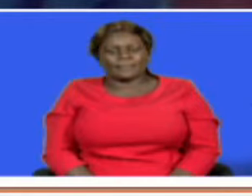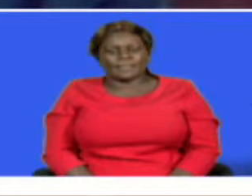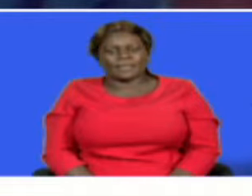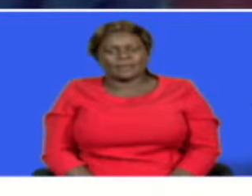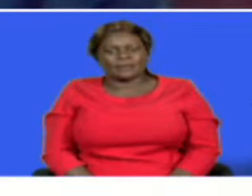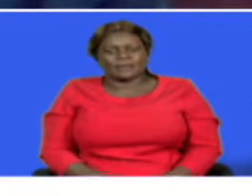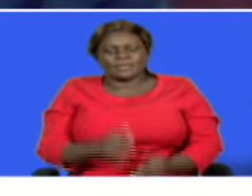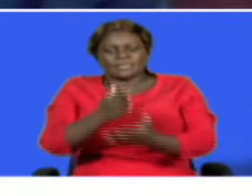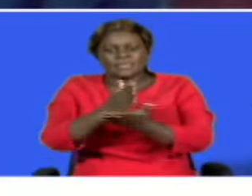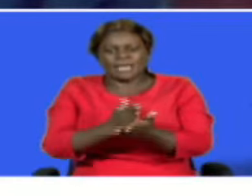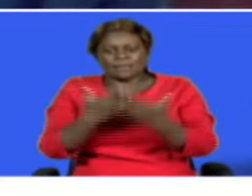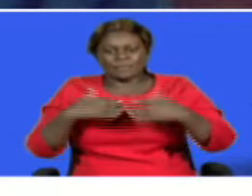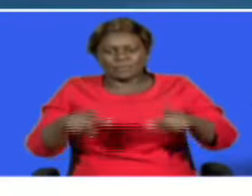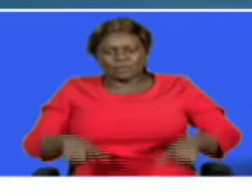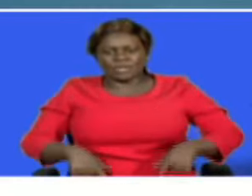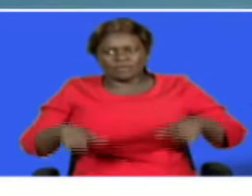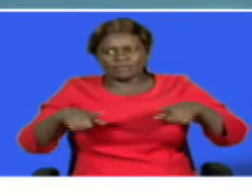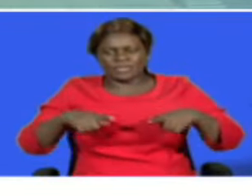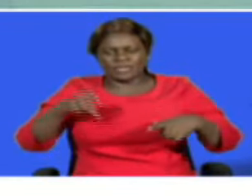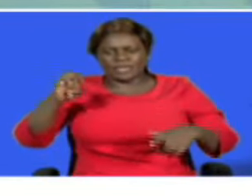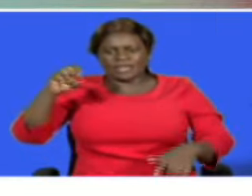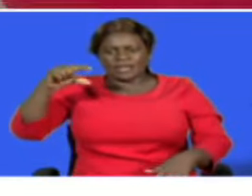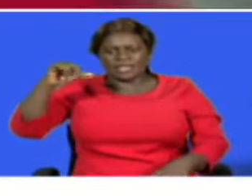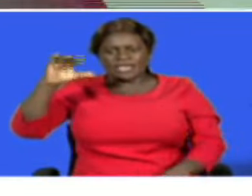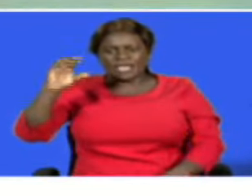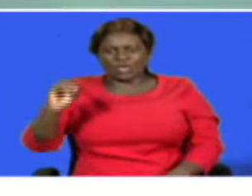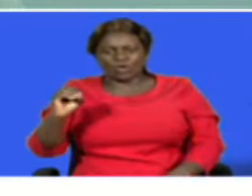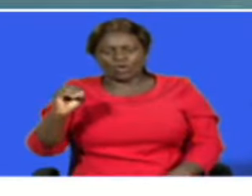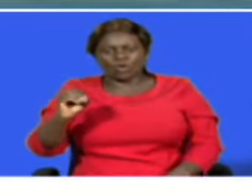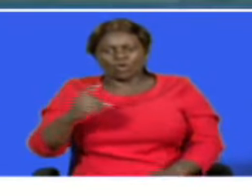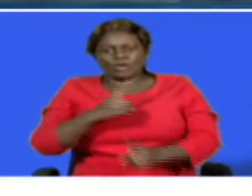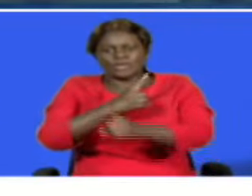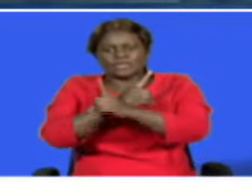a section of residents of elgao maraquette county have come out to defend former roads and